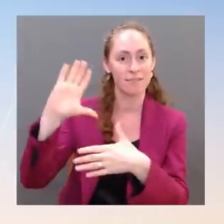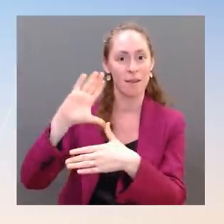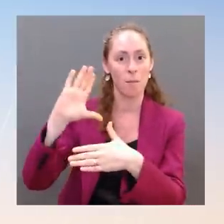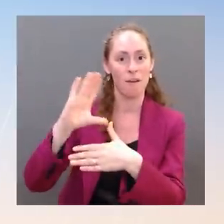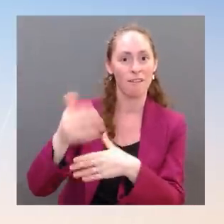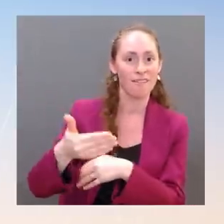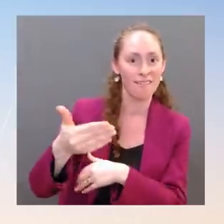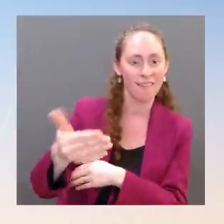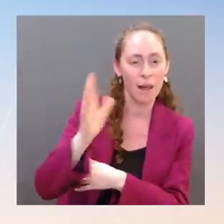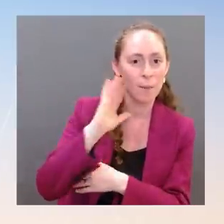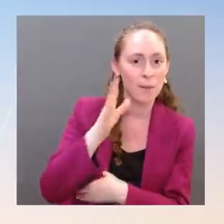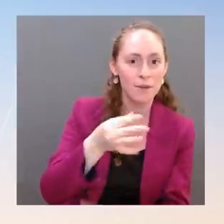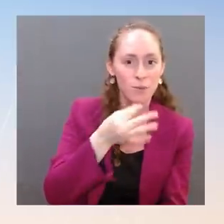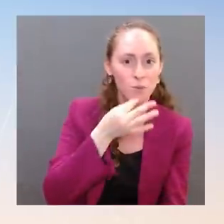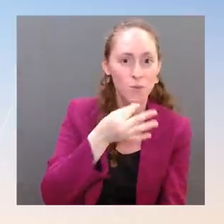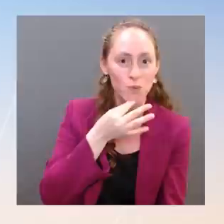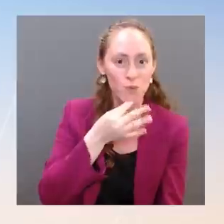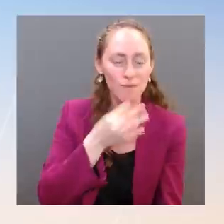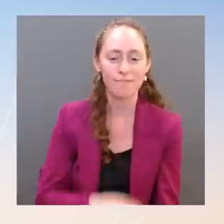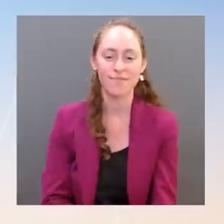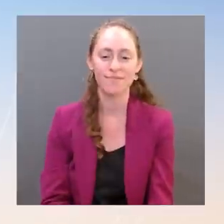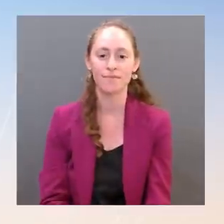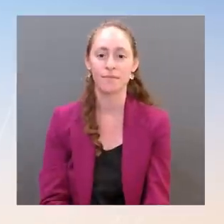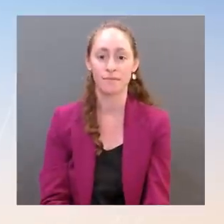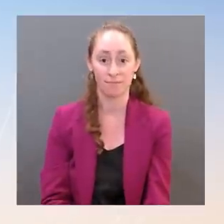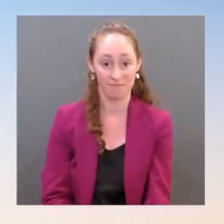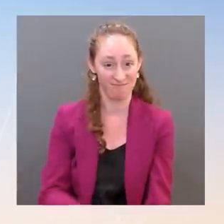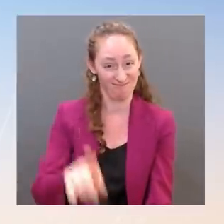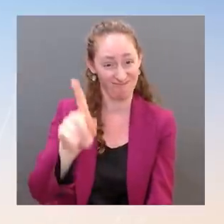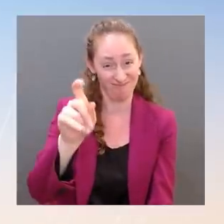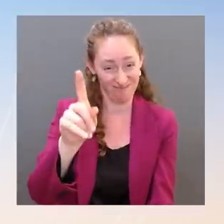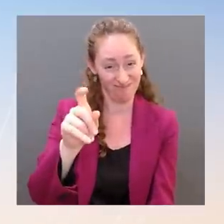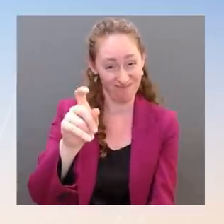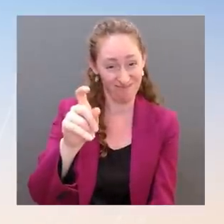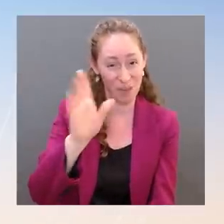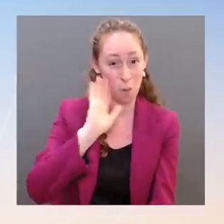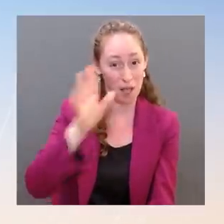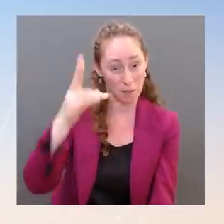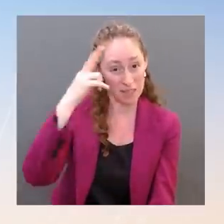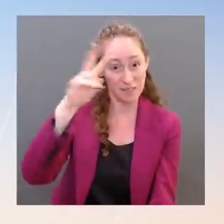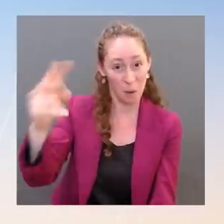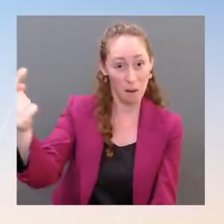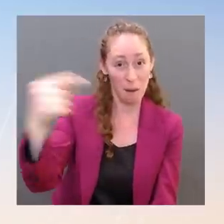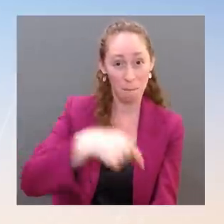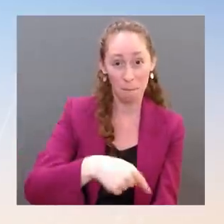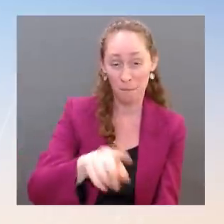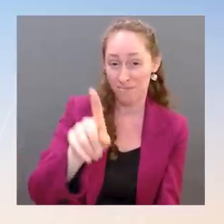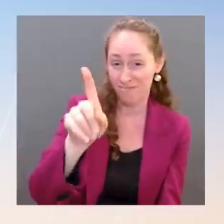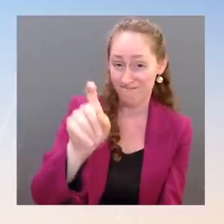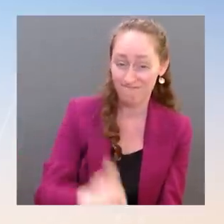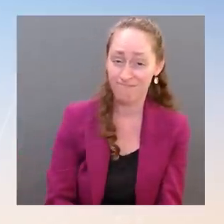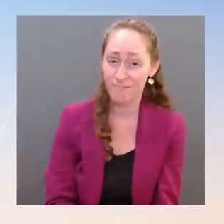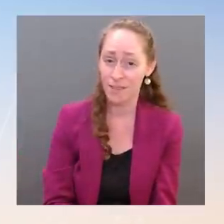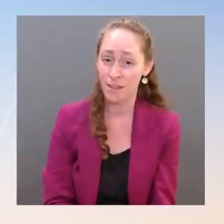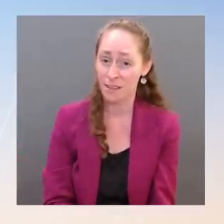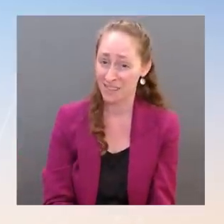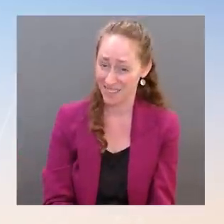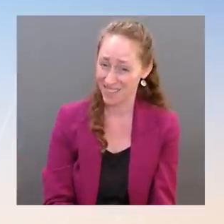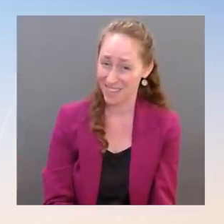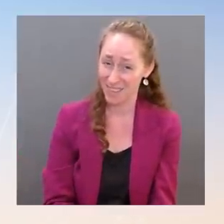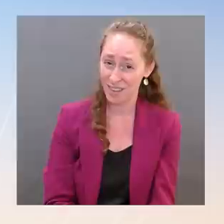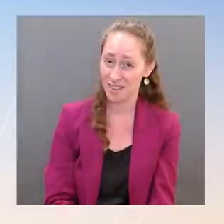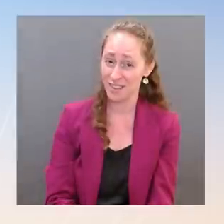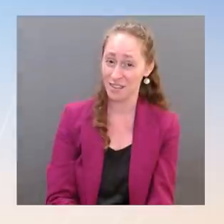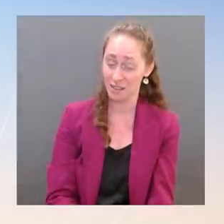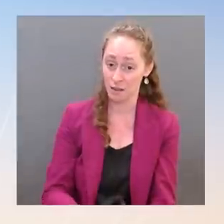that Mexico will attend this Summit of the Americas? And well, is the guest list finalized? Has the president decided who to invite him?